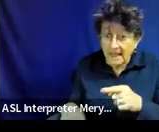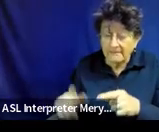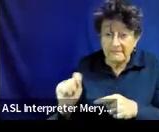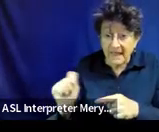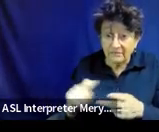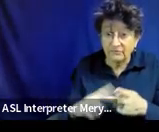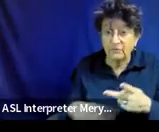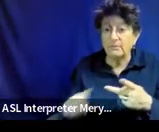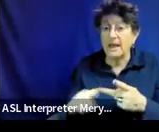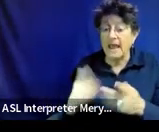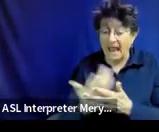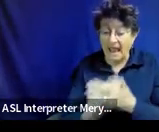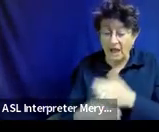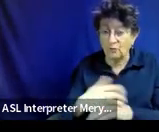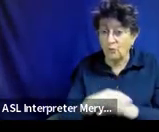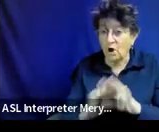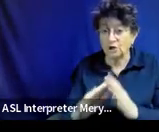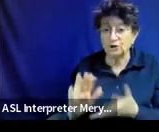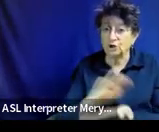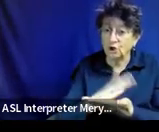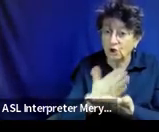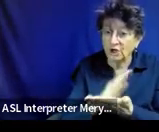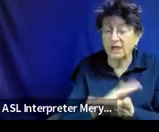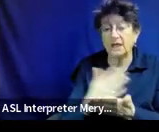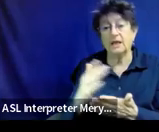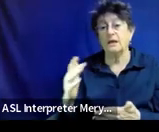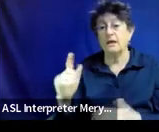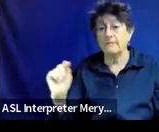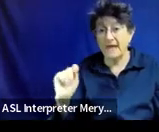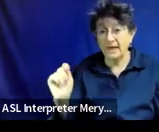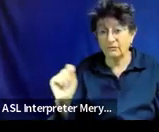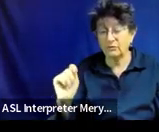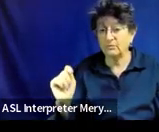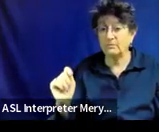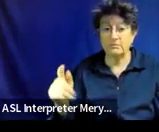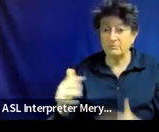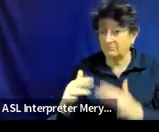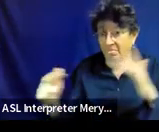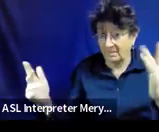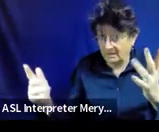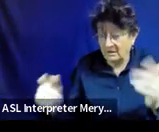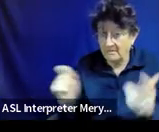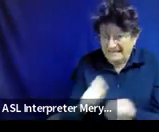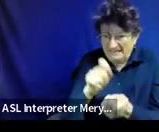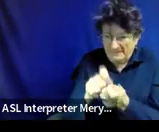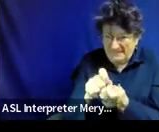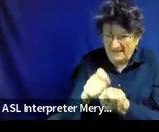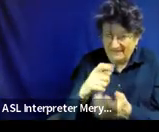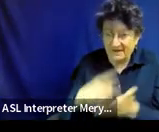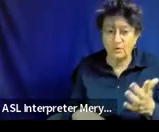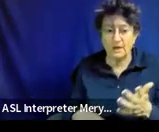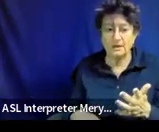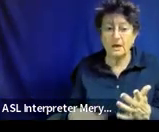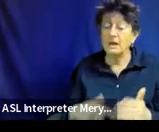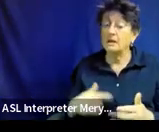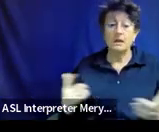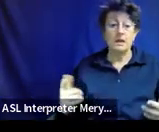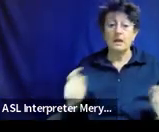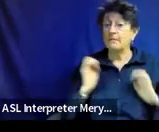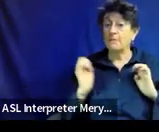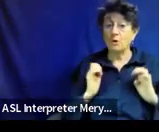bathing etc um and the same for sensory so is it processing is it self-regulation is it